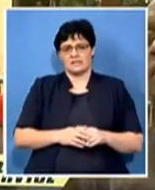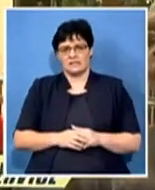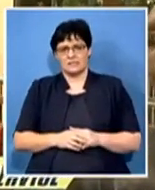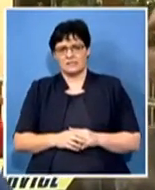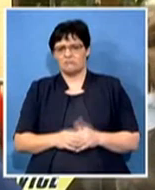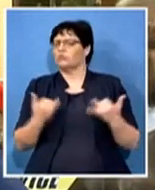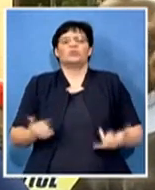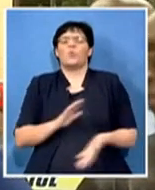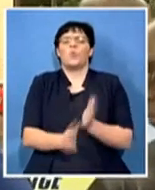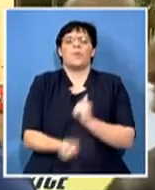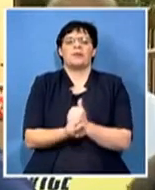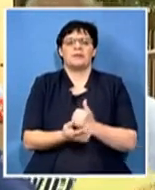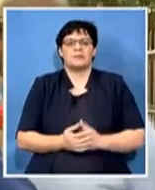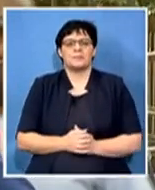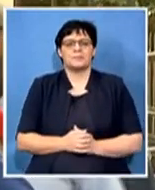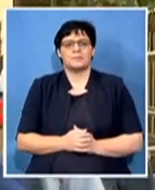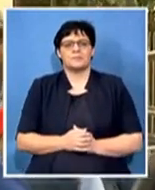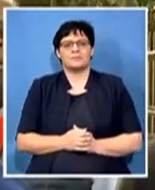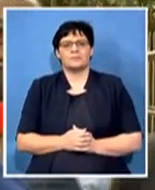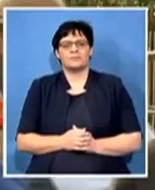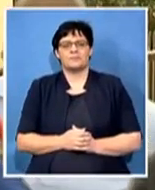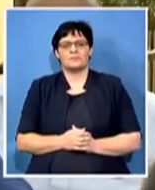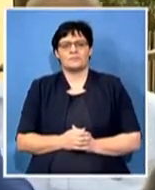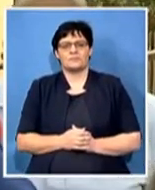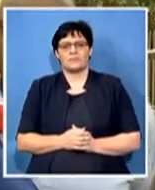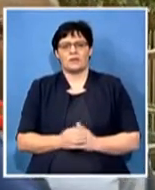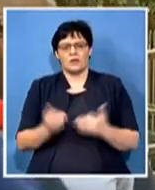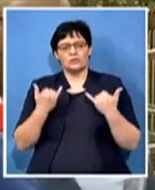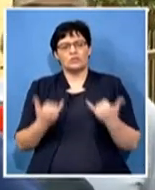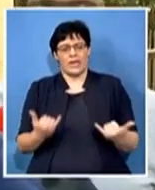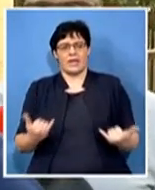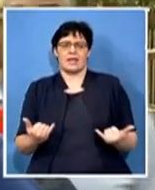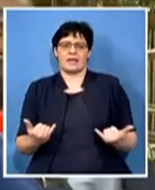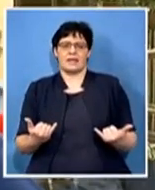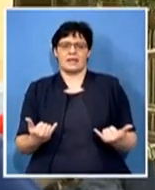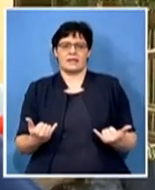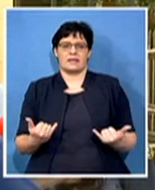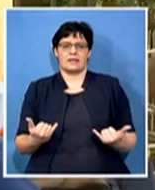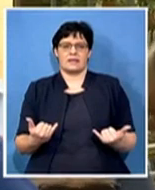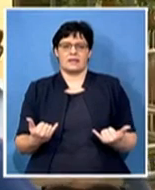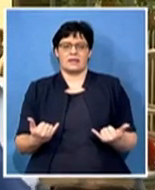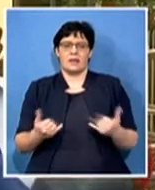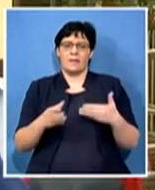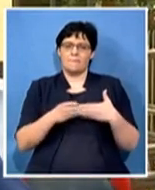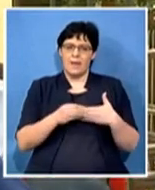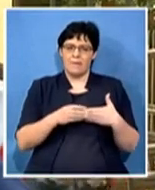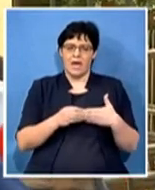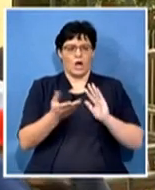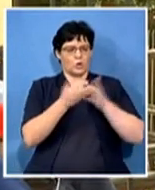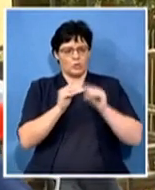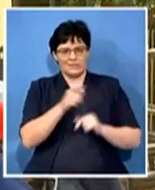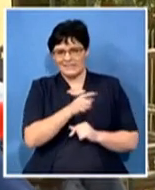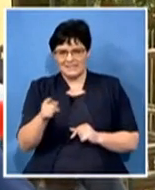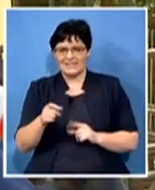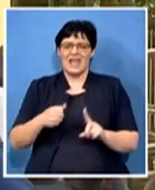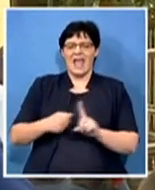Today, it's a journey by members of the community and activists of the ANC, where